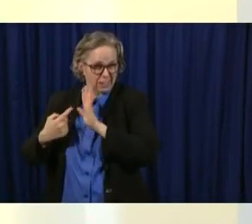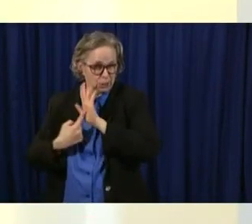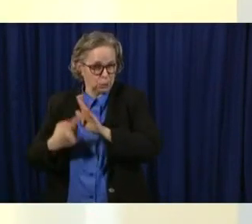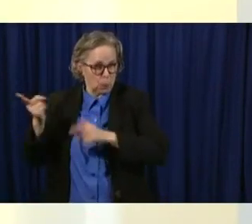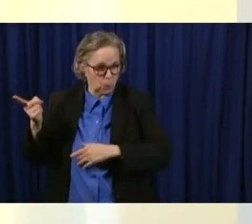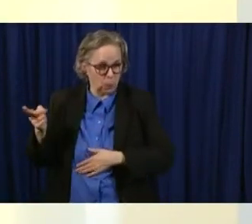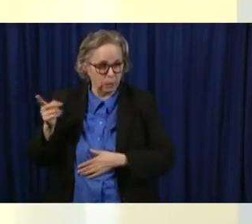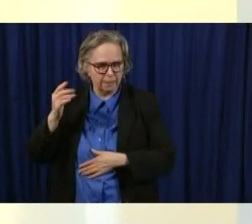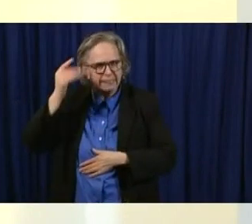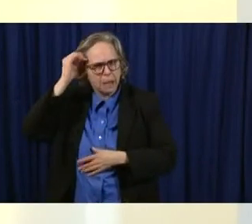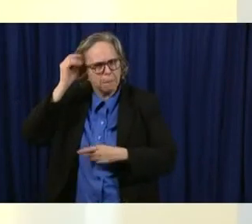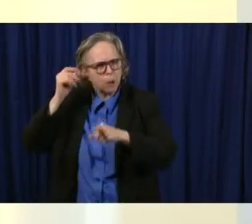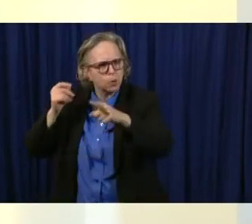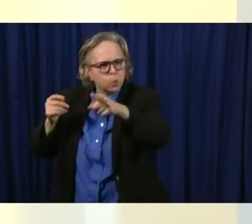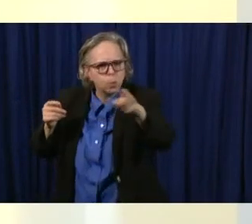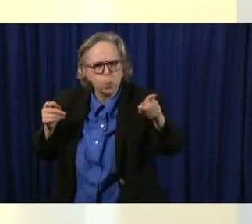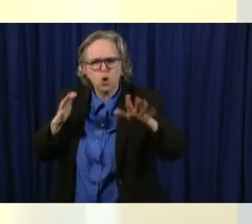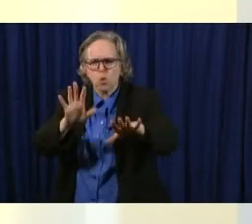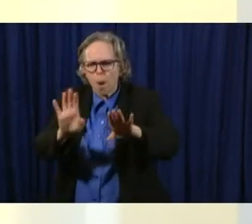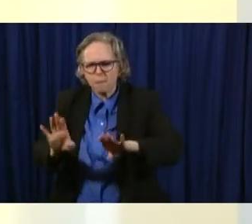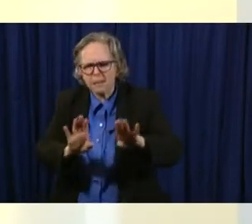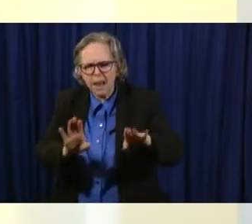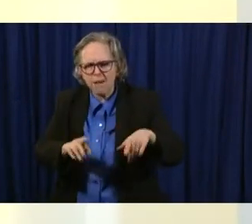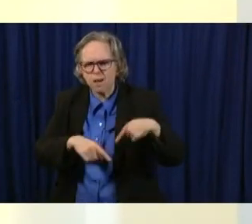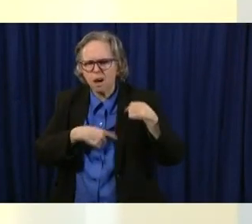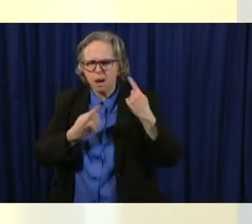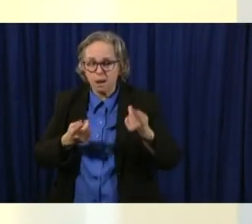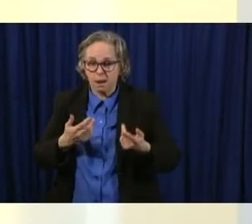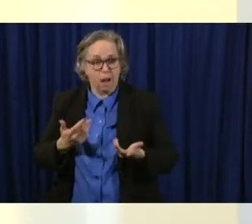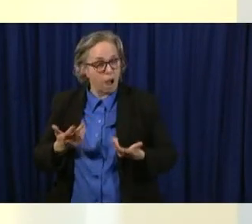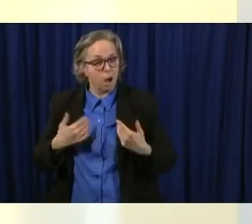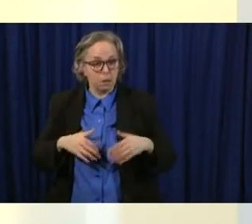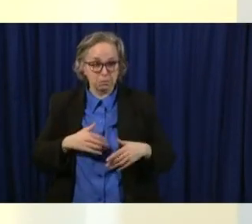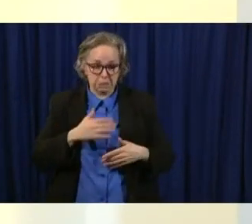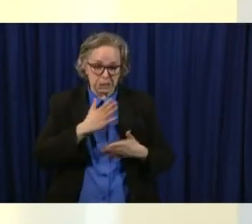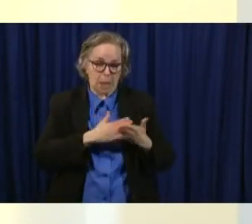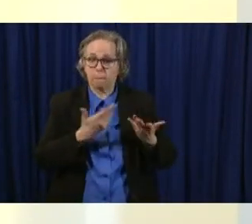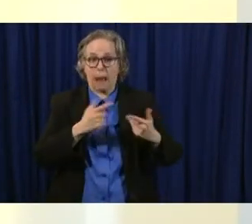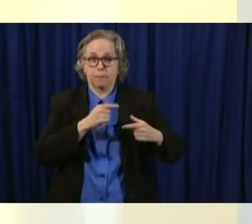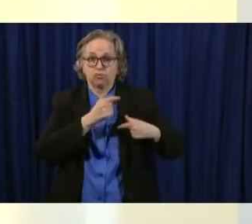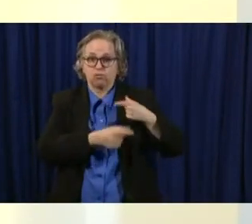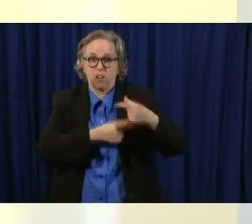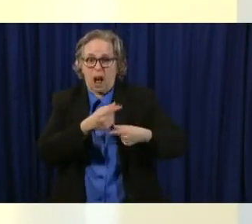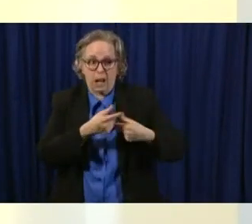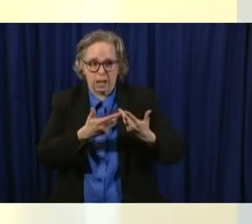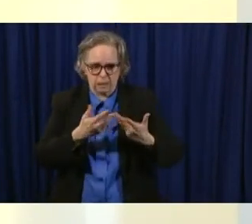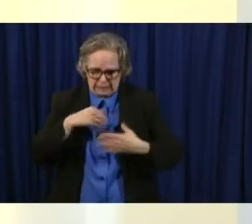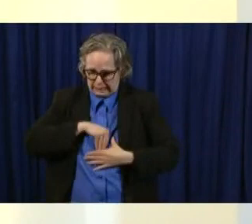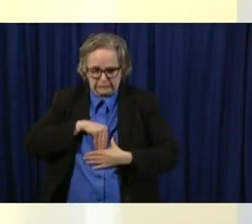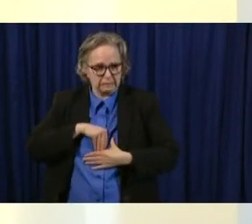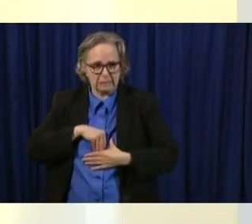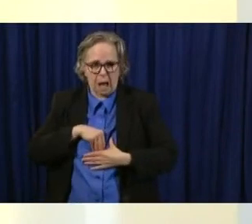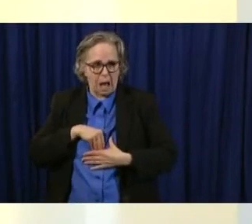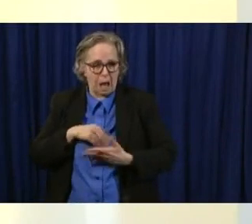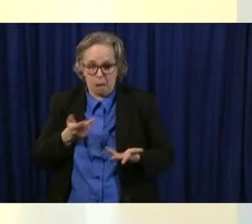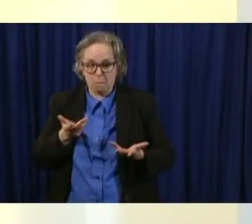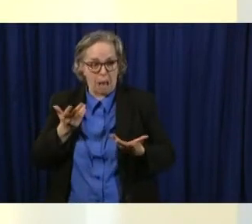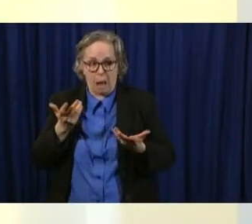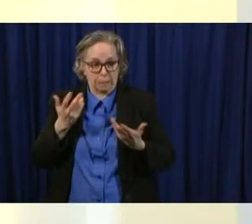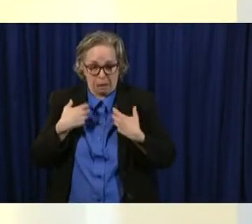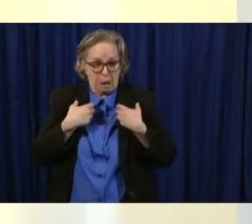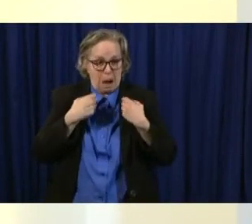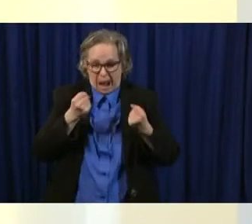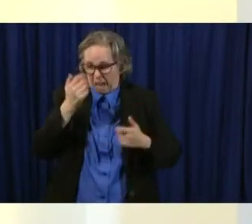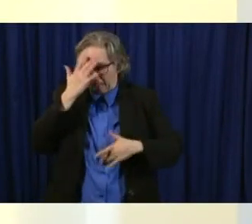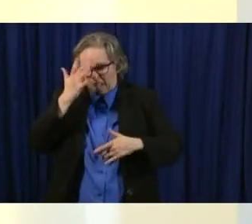vulnerabilities that some of us have that the governor mentioned. Whether we have predispositions or we're more older and more at risk or we